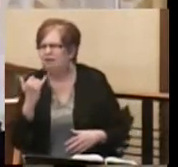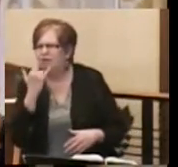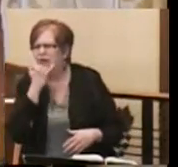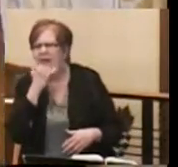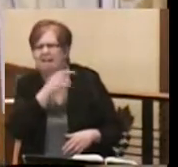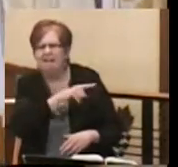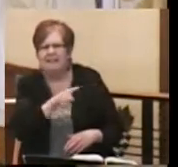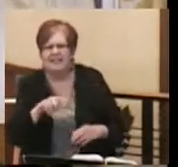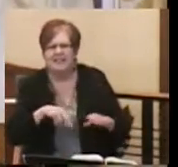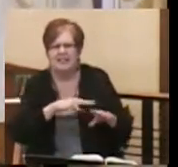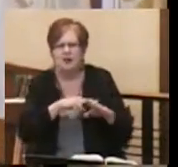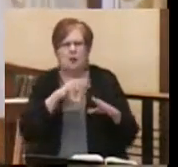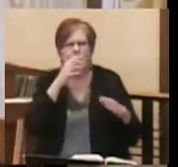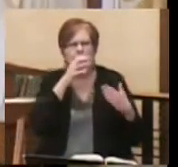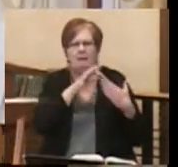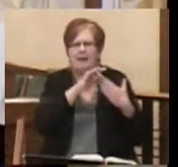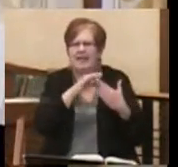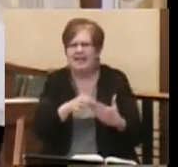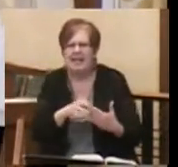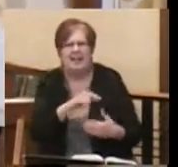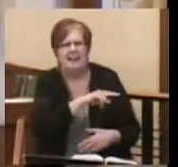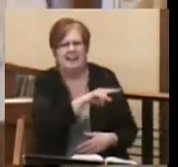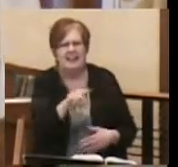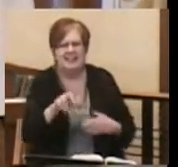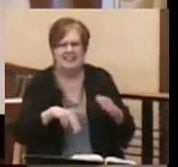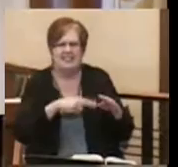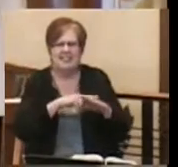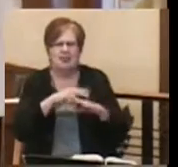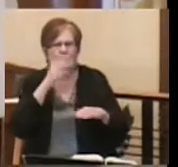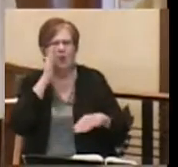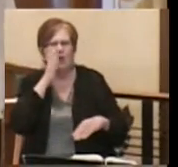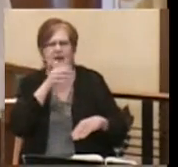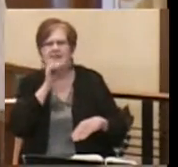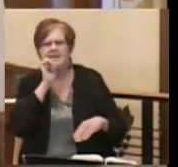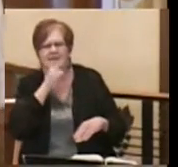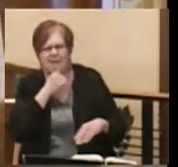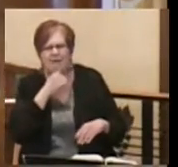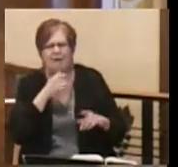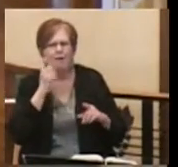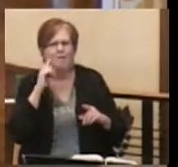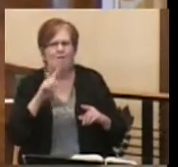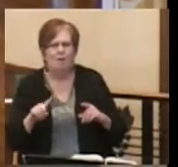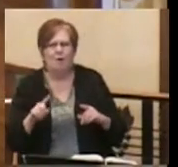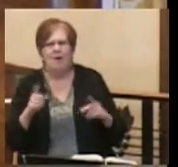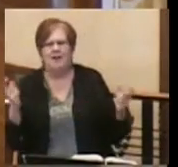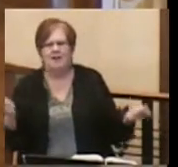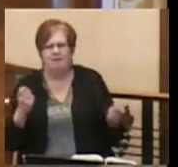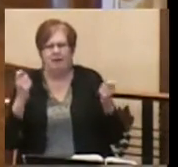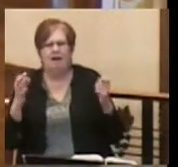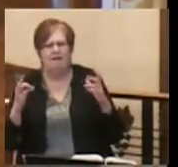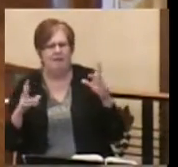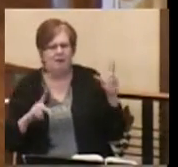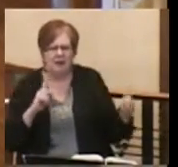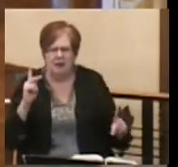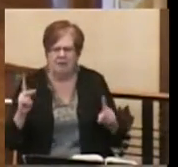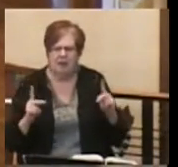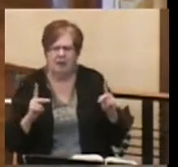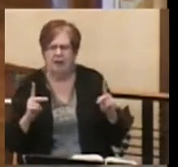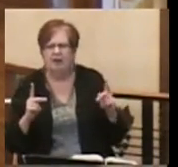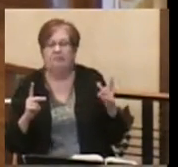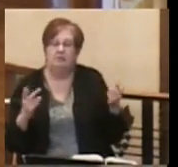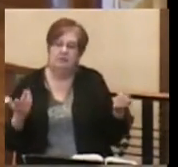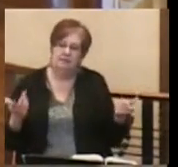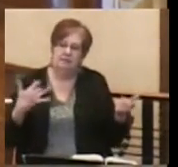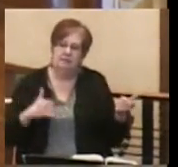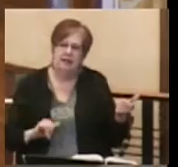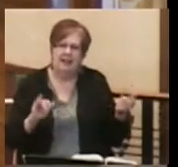would be led away. This nation would suffer, be stricken for the iniquities of its people. Nonetheless,